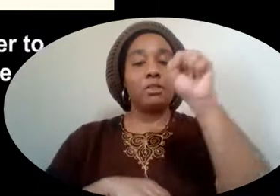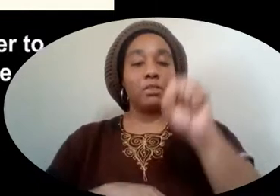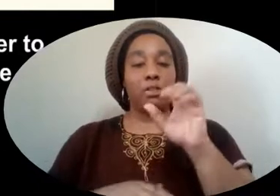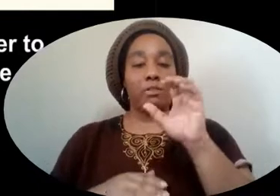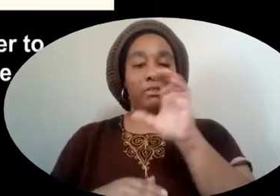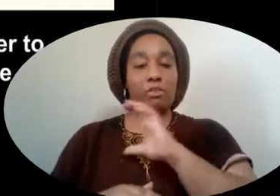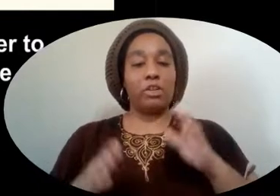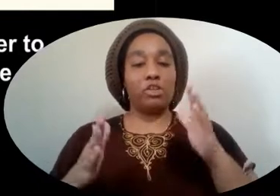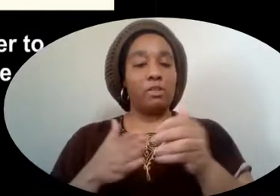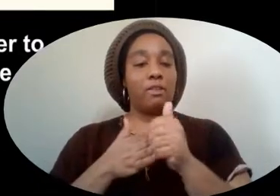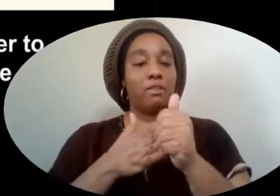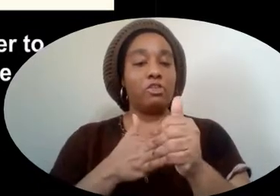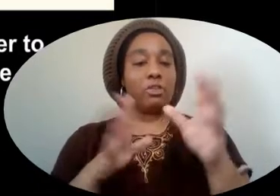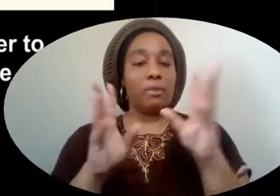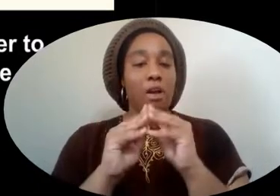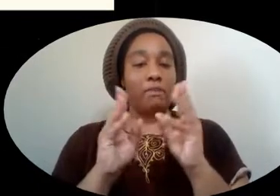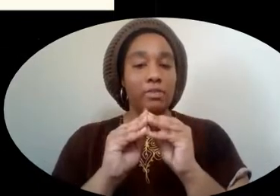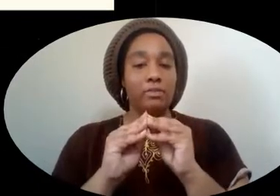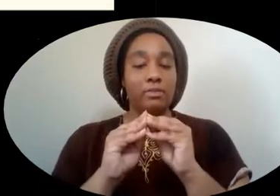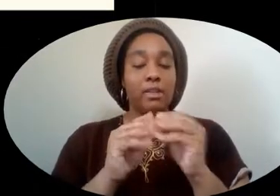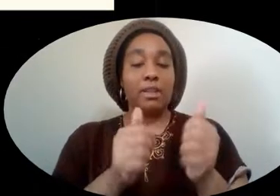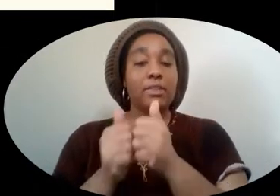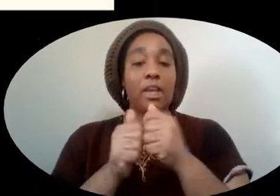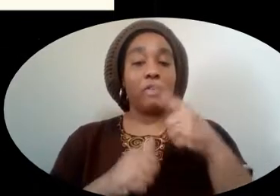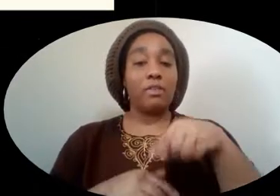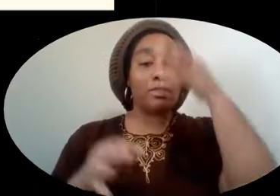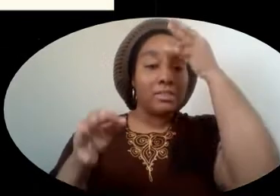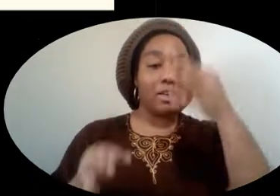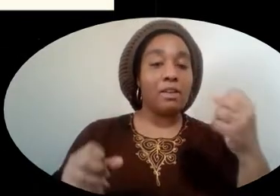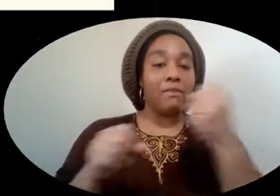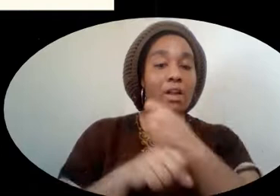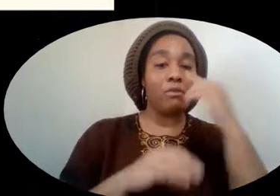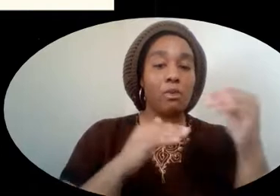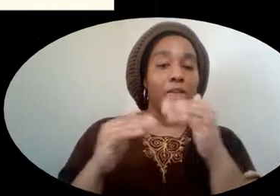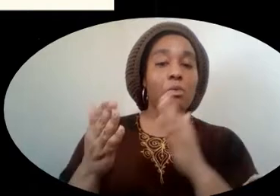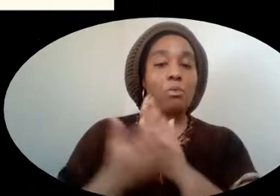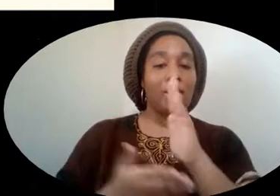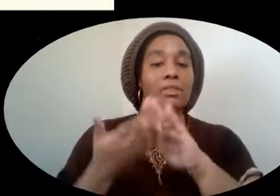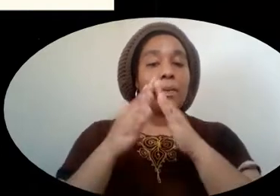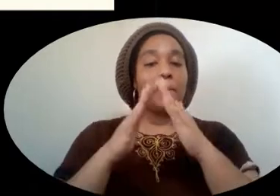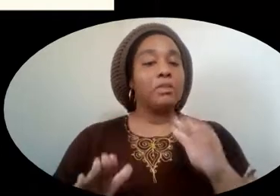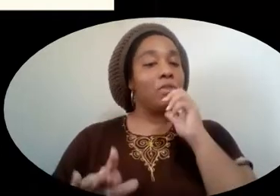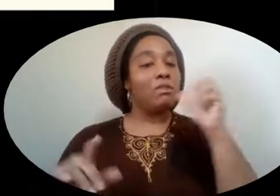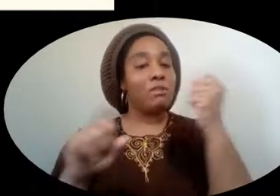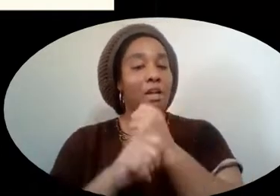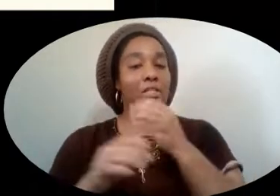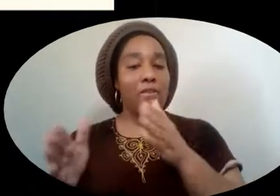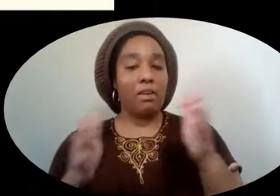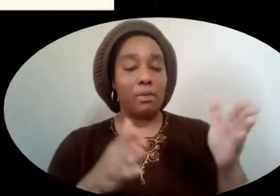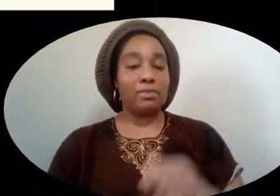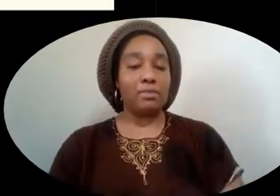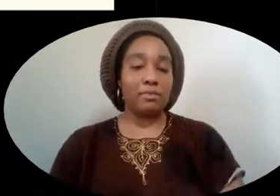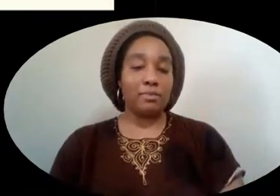Christian Leadership Conference. Together, they decided to fight for equal rights in peaceful,